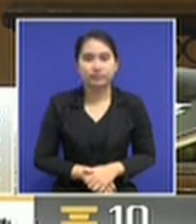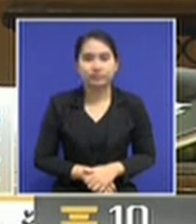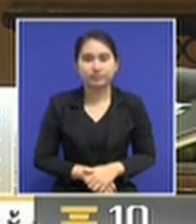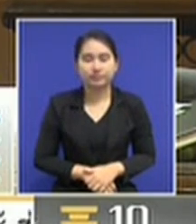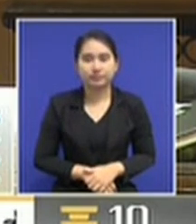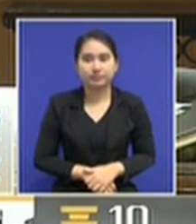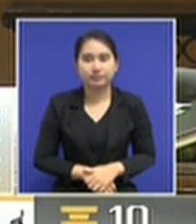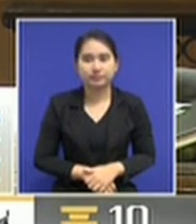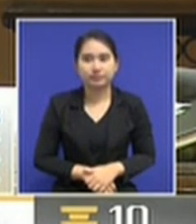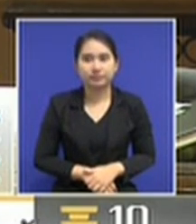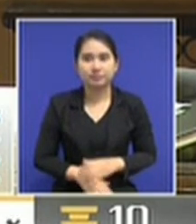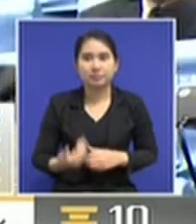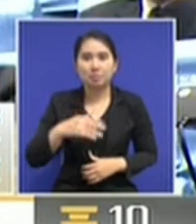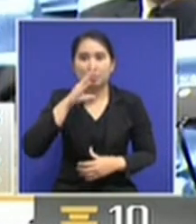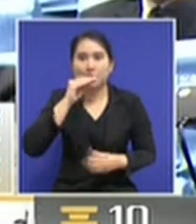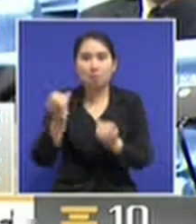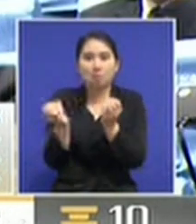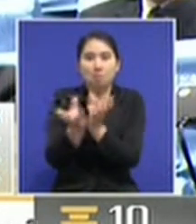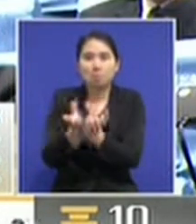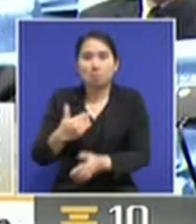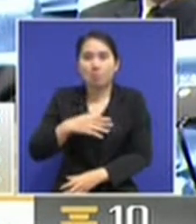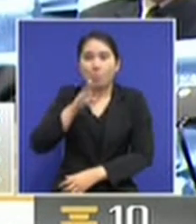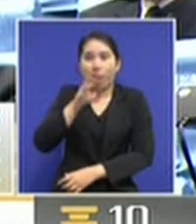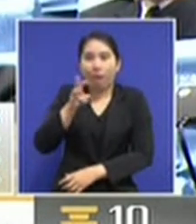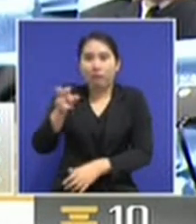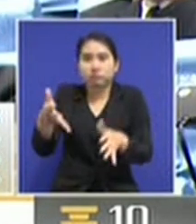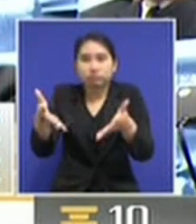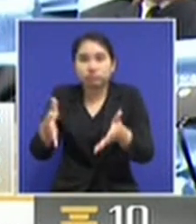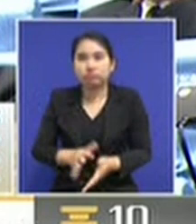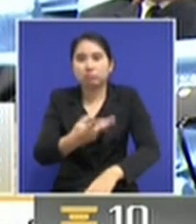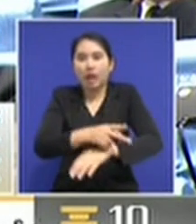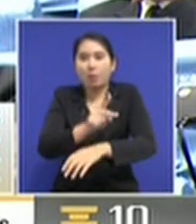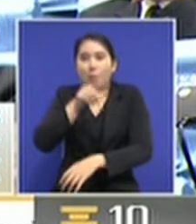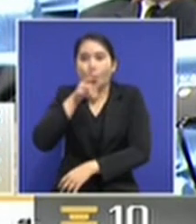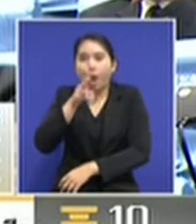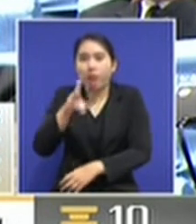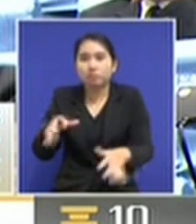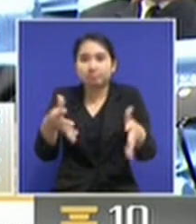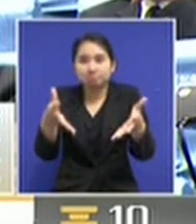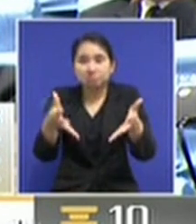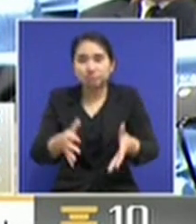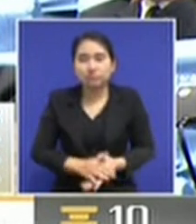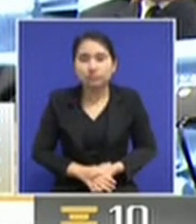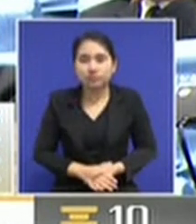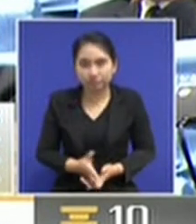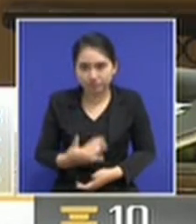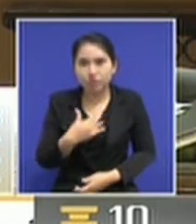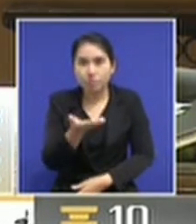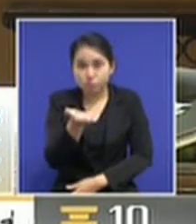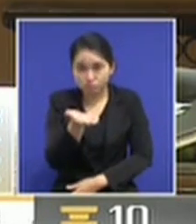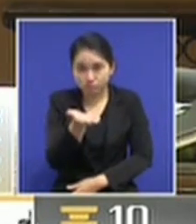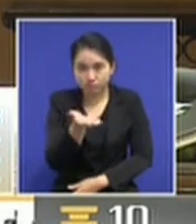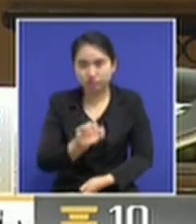he was quite assured that 250 senators will finally vote for Prime Minister, for